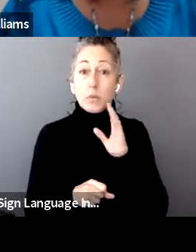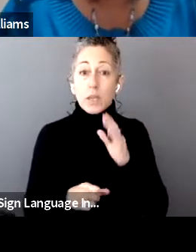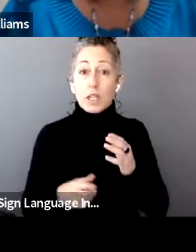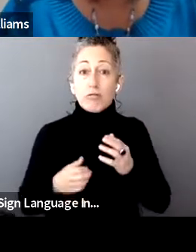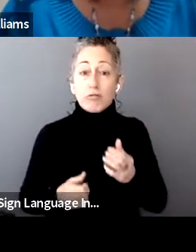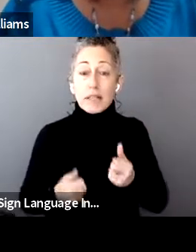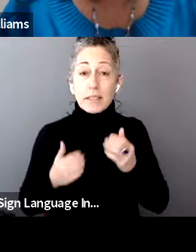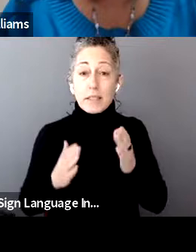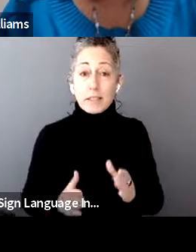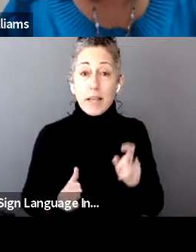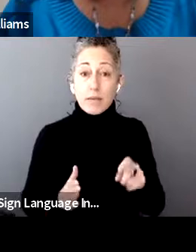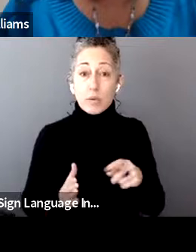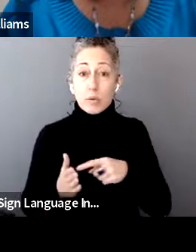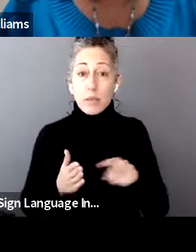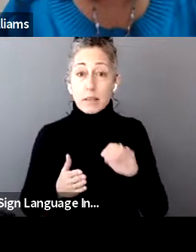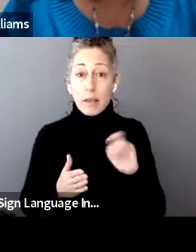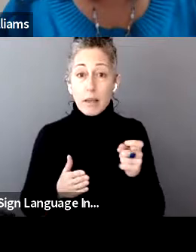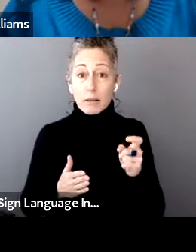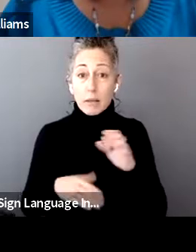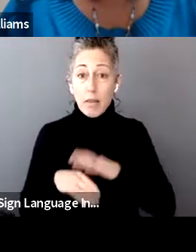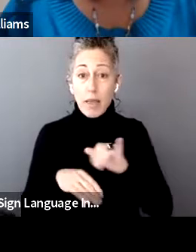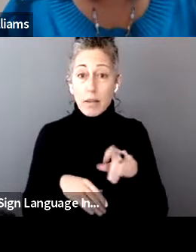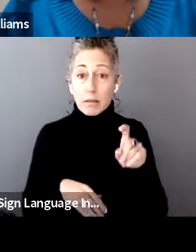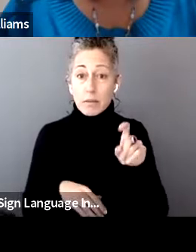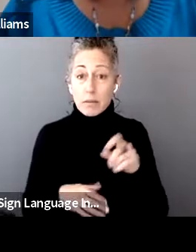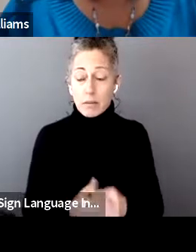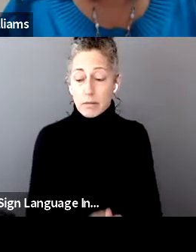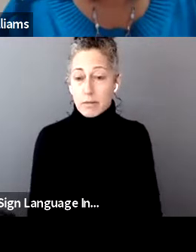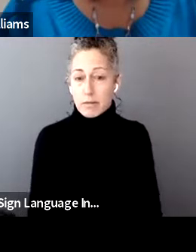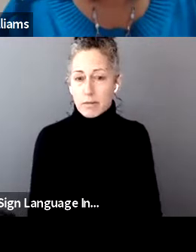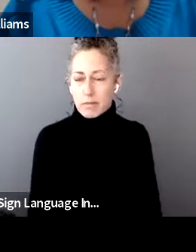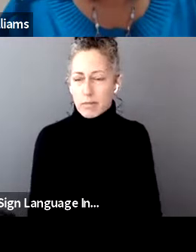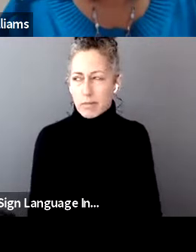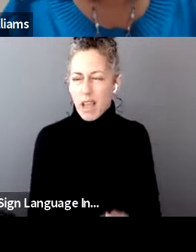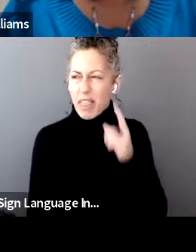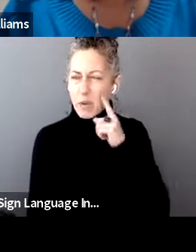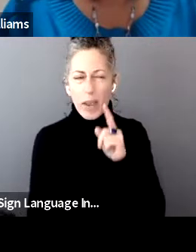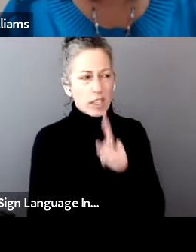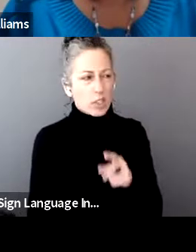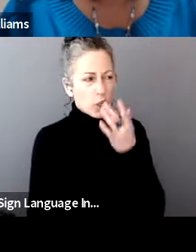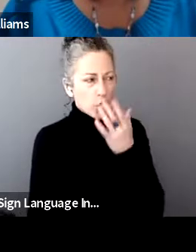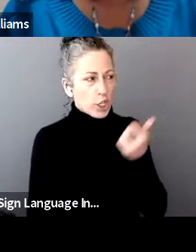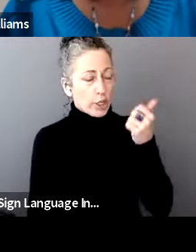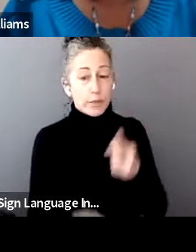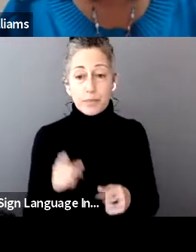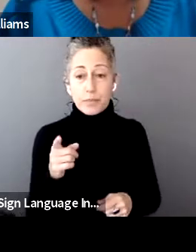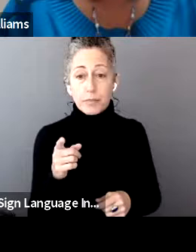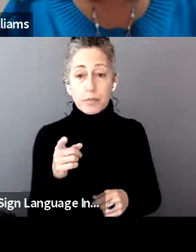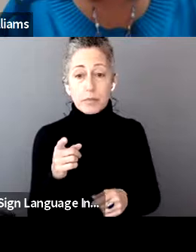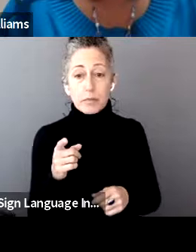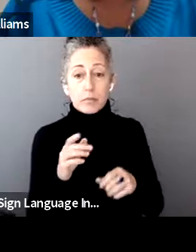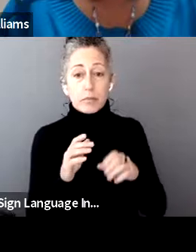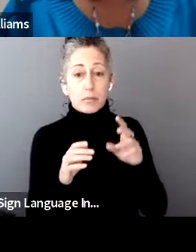I think we answered that earlier, but anyone want to just grab that? When you sign up for